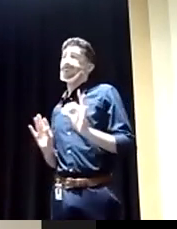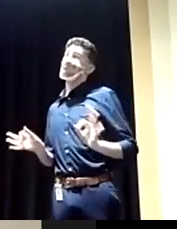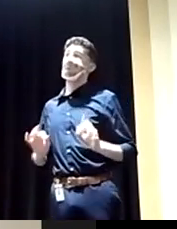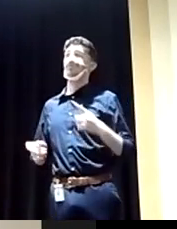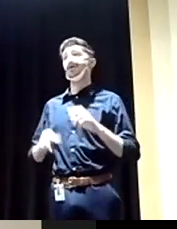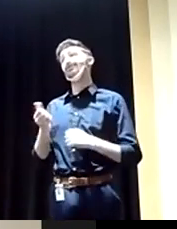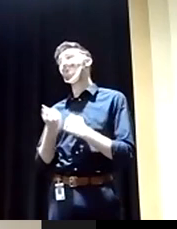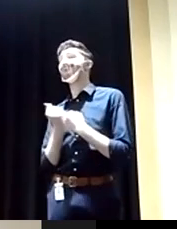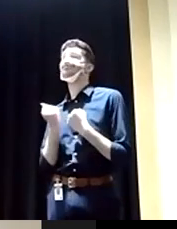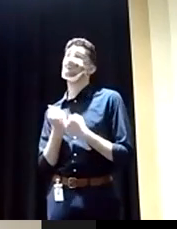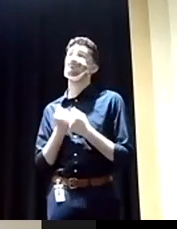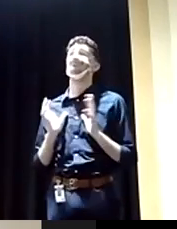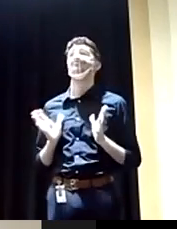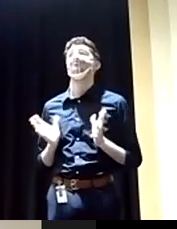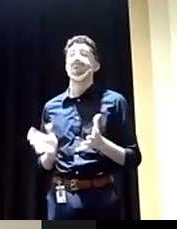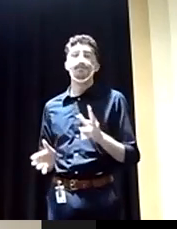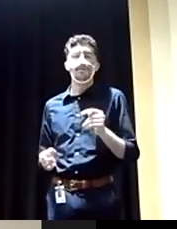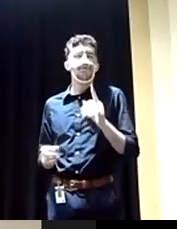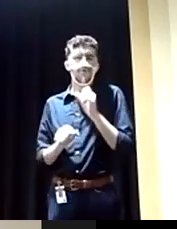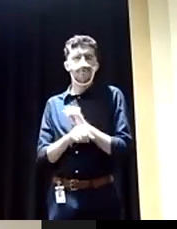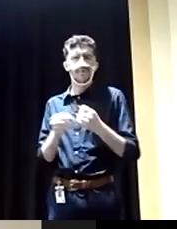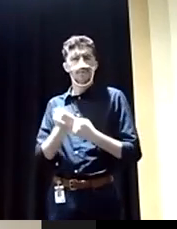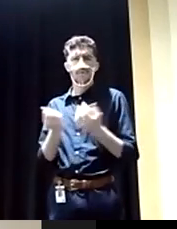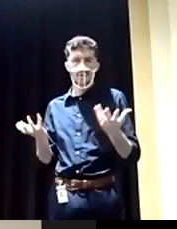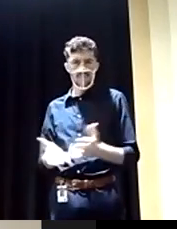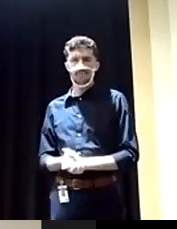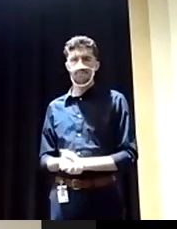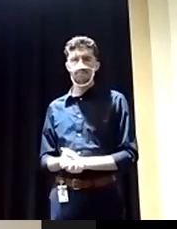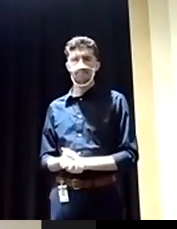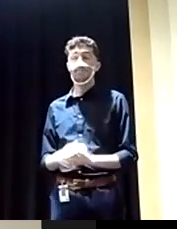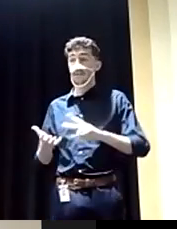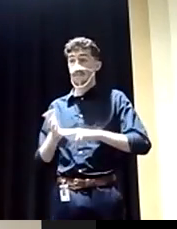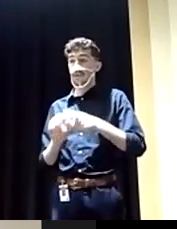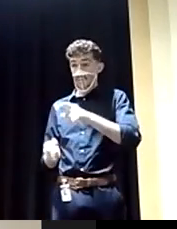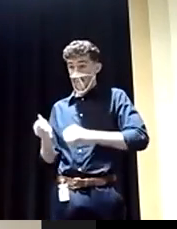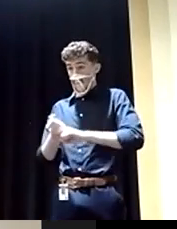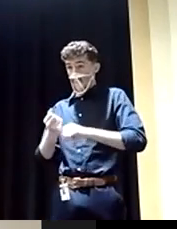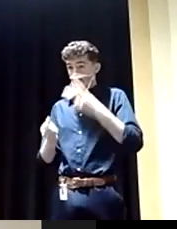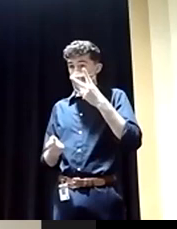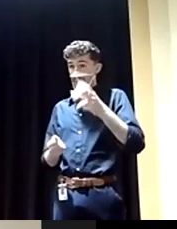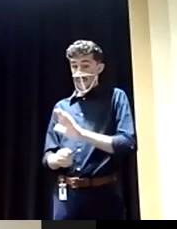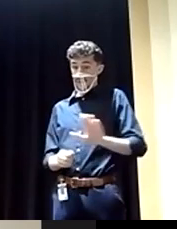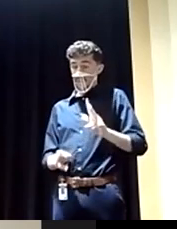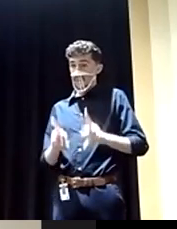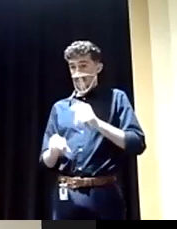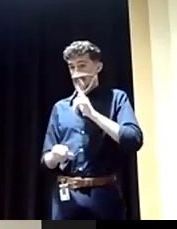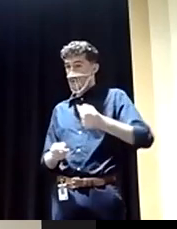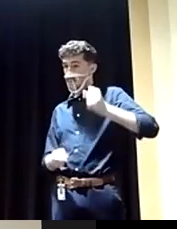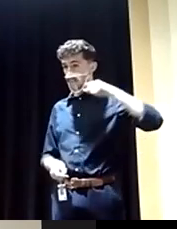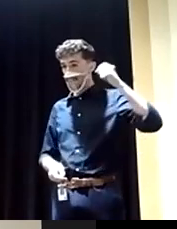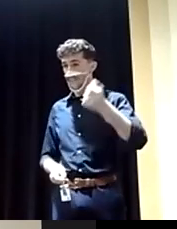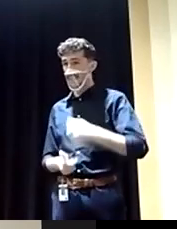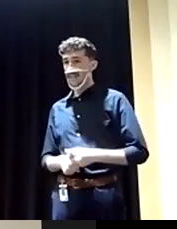I support. But what do you really support when you see refugees being whipped? I demand those border policemen be fired.